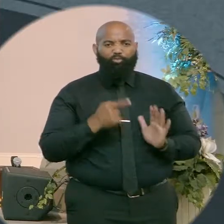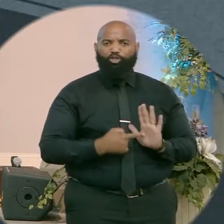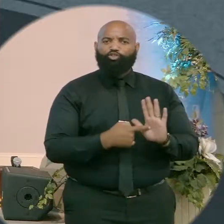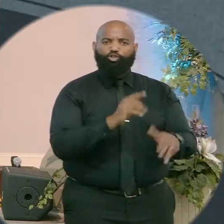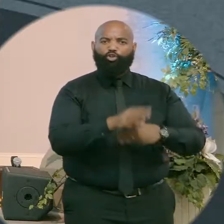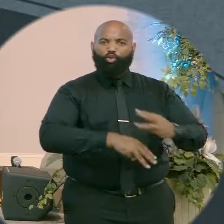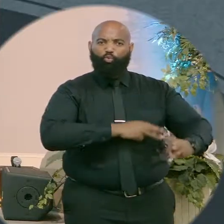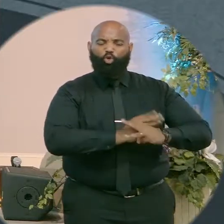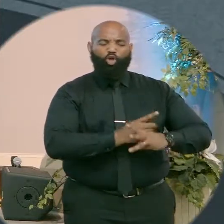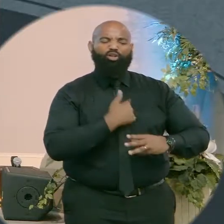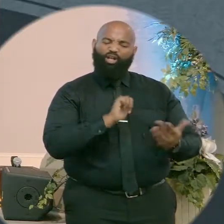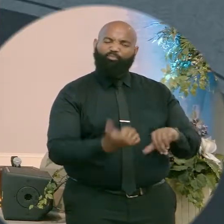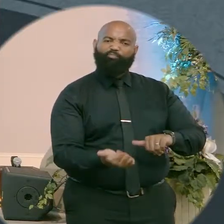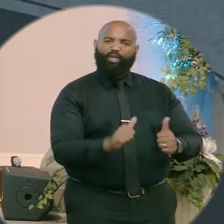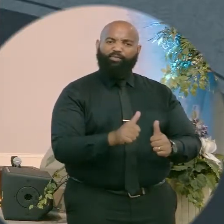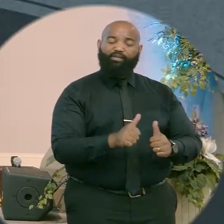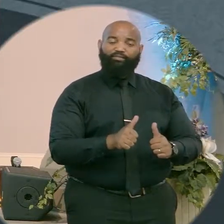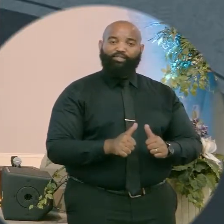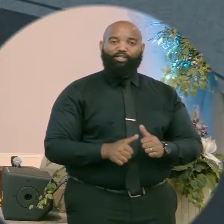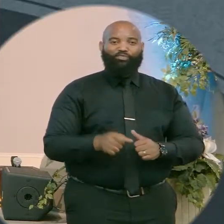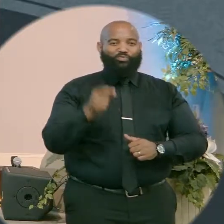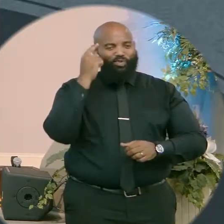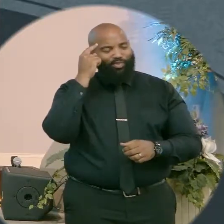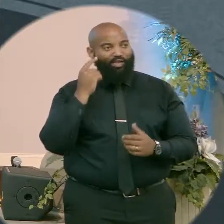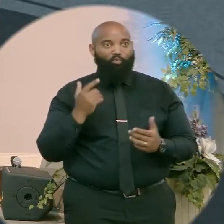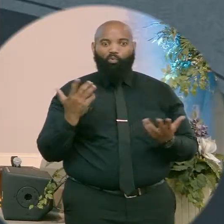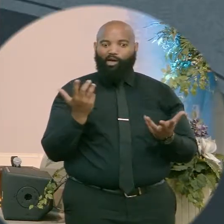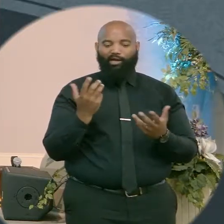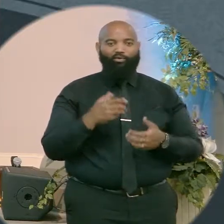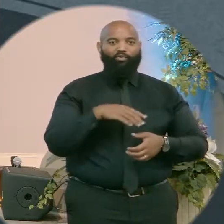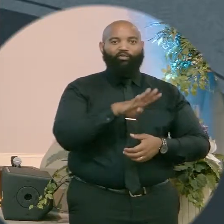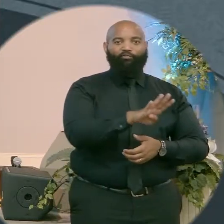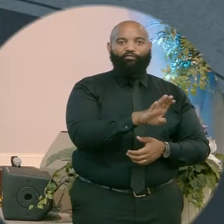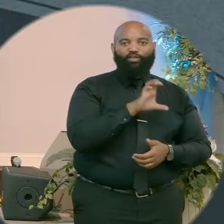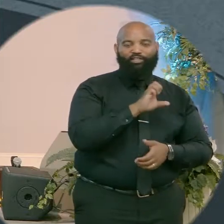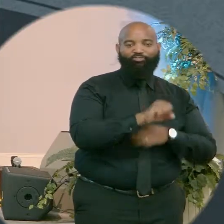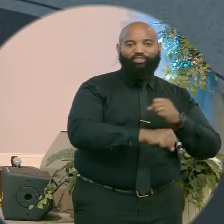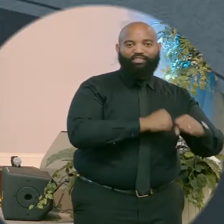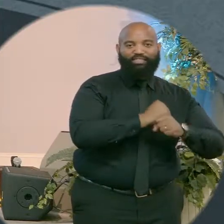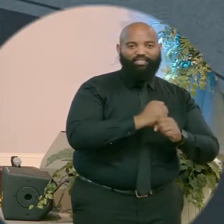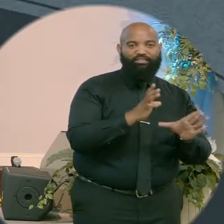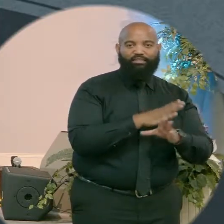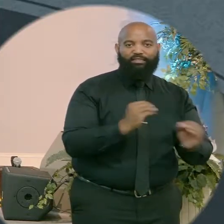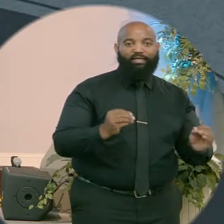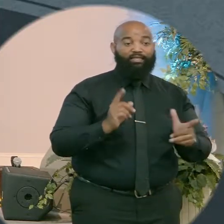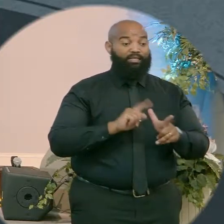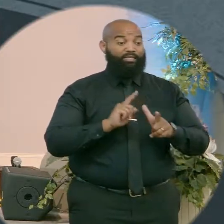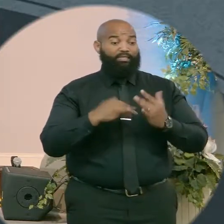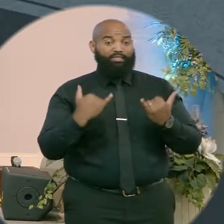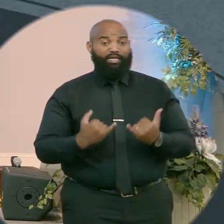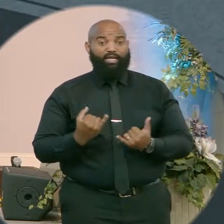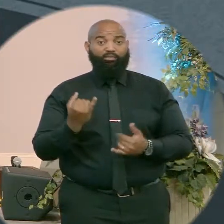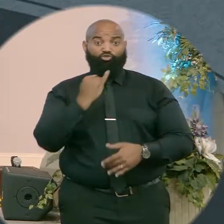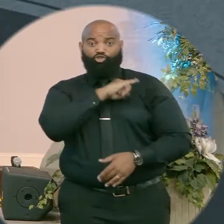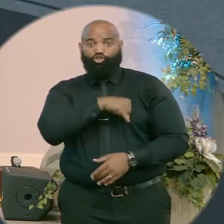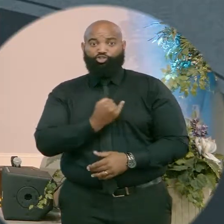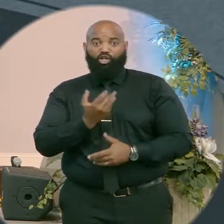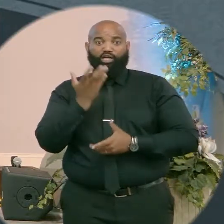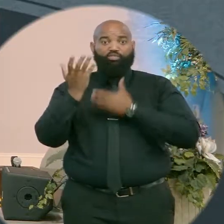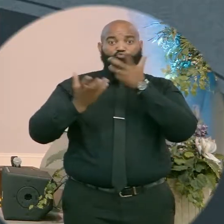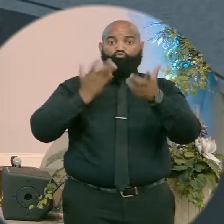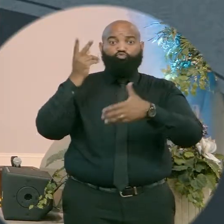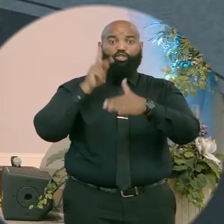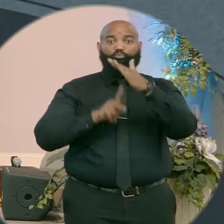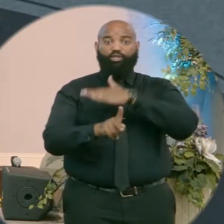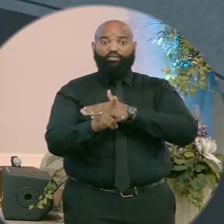years or hear nothing. And then you hear a little something, something, and you see something. So the dots are being connected from the Old Testament prophets to the New